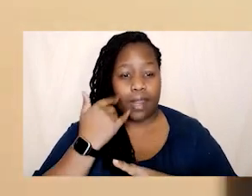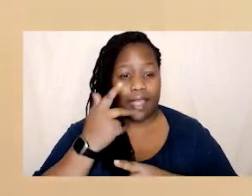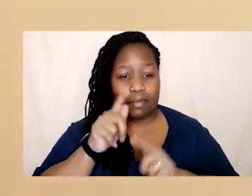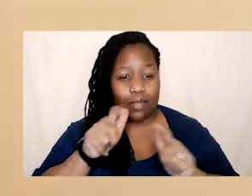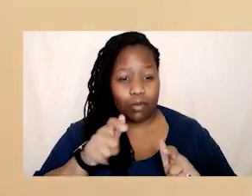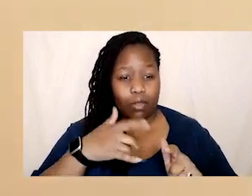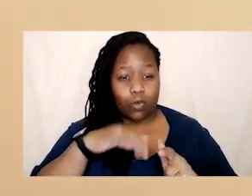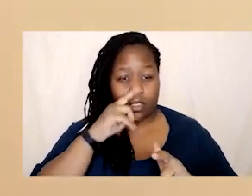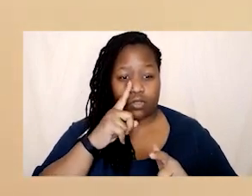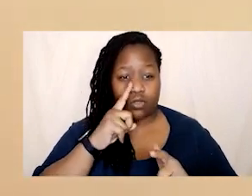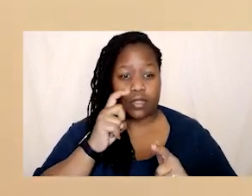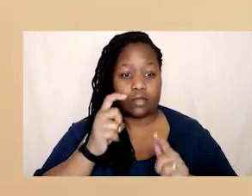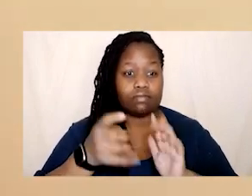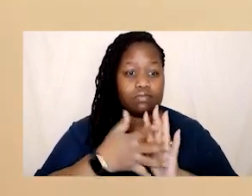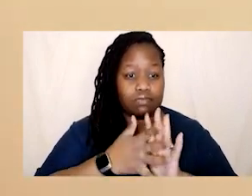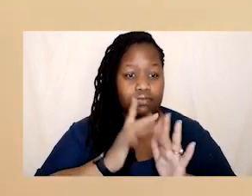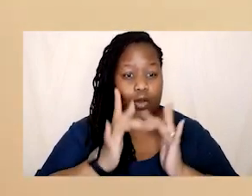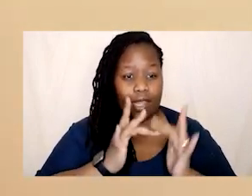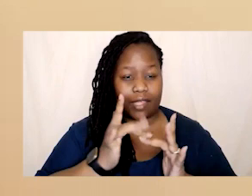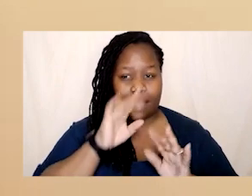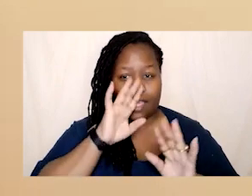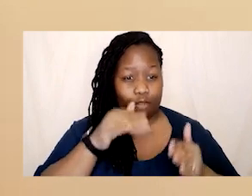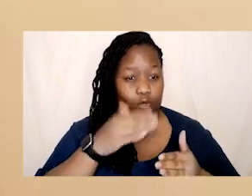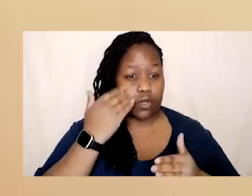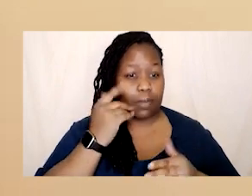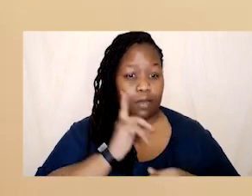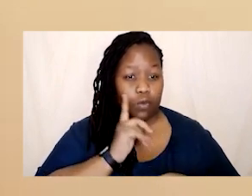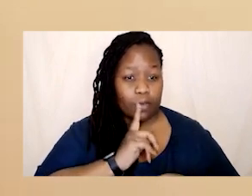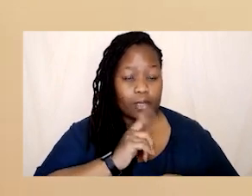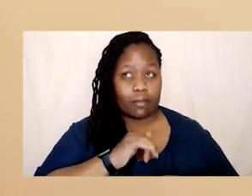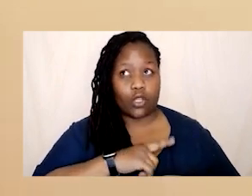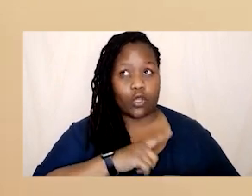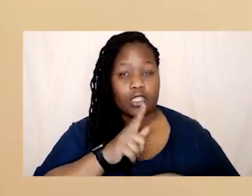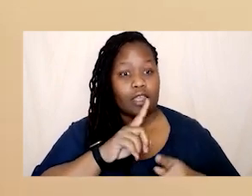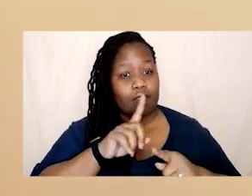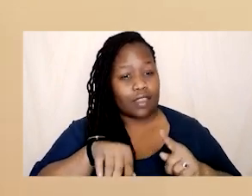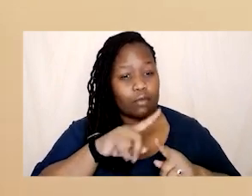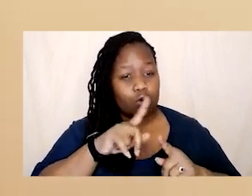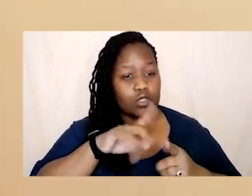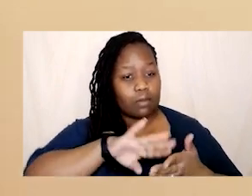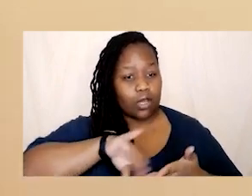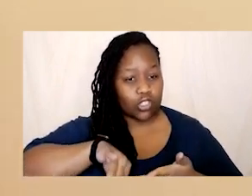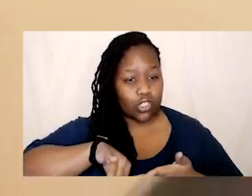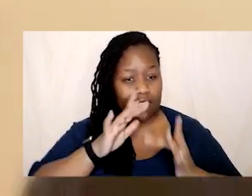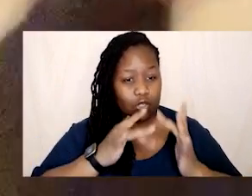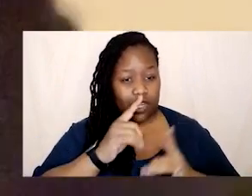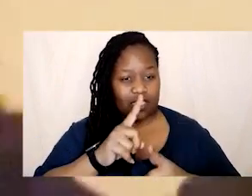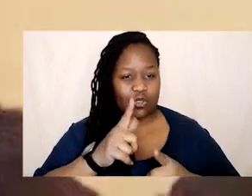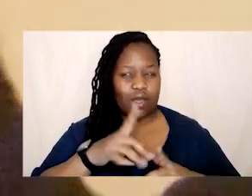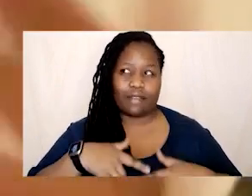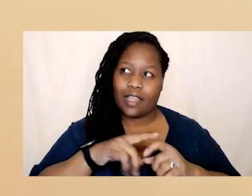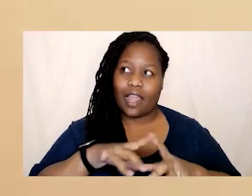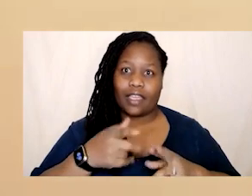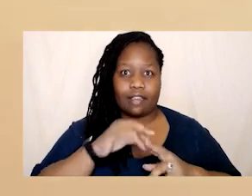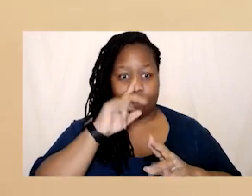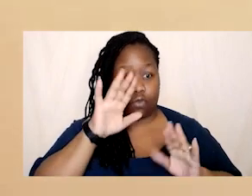online because i focus on black women because they're the most uh marginalized online so i believe if you focus on them then you know you're